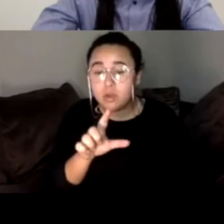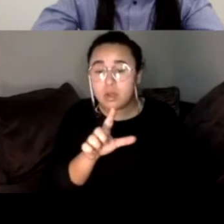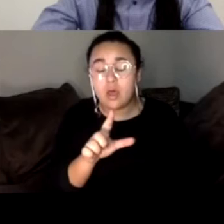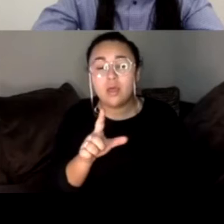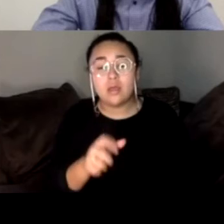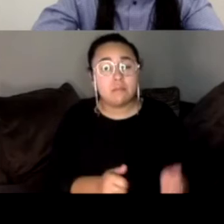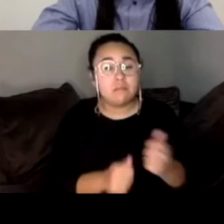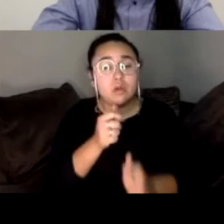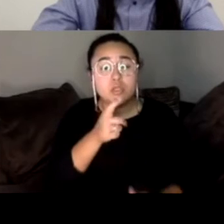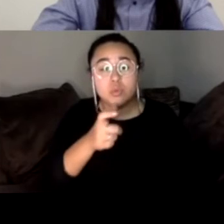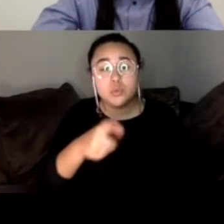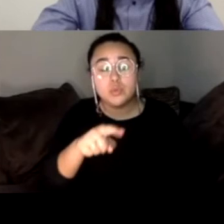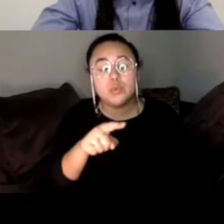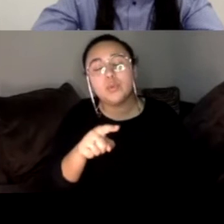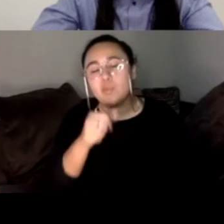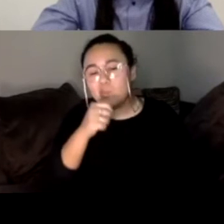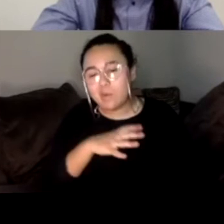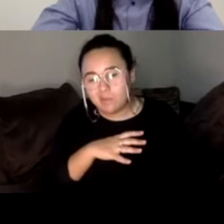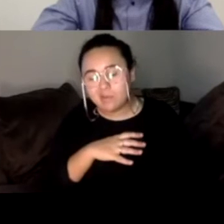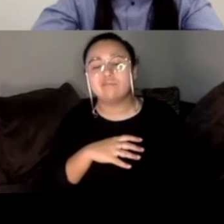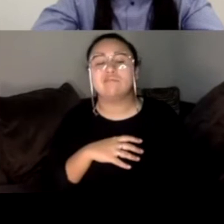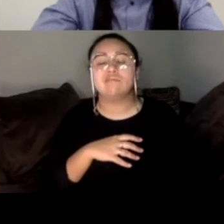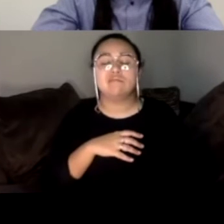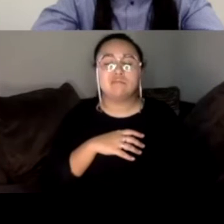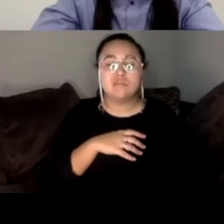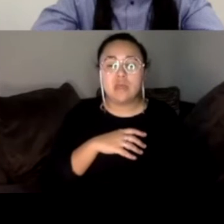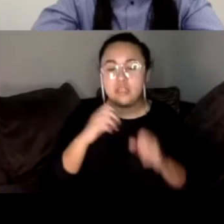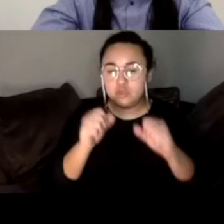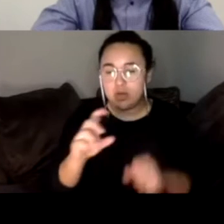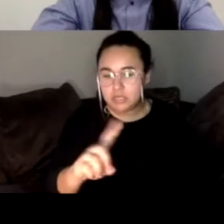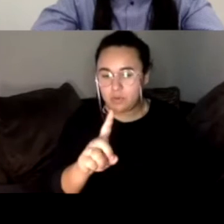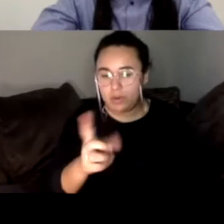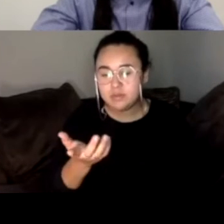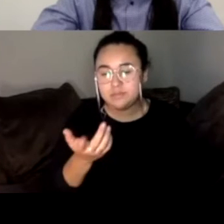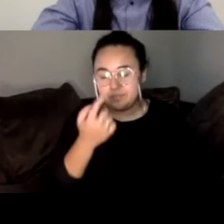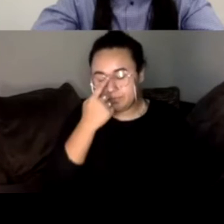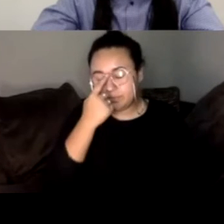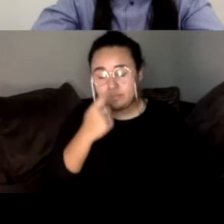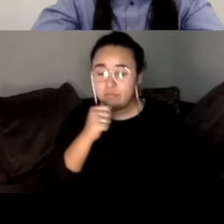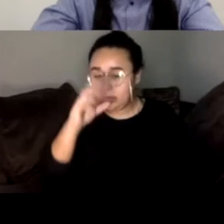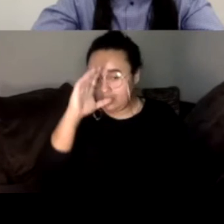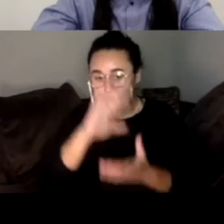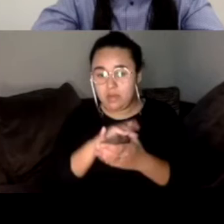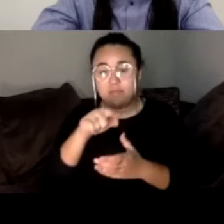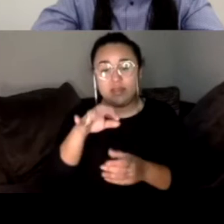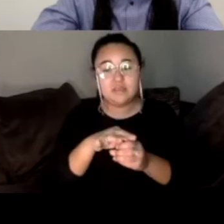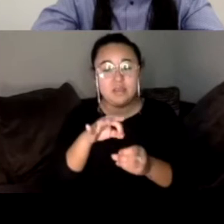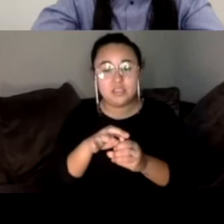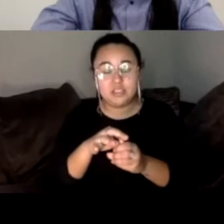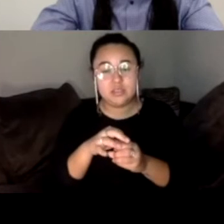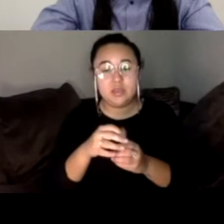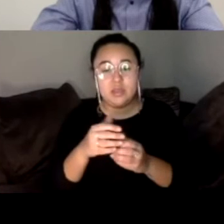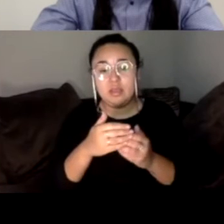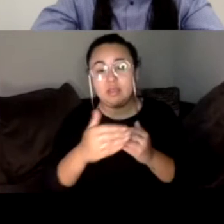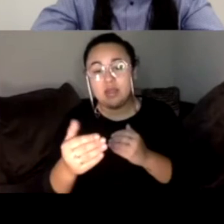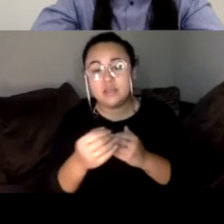the strongest Democrats. So, uh, I don't believe that this, uh, this election the next few weeks is